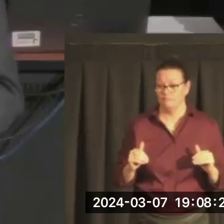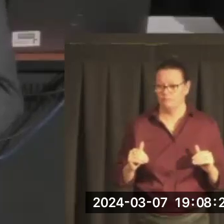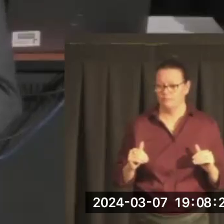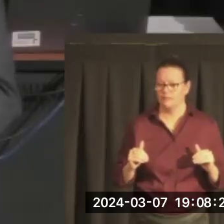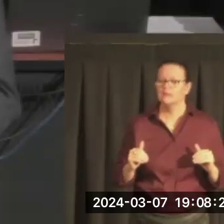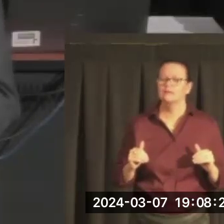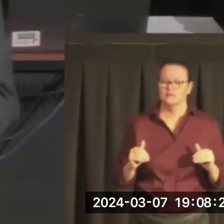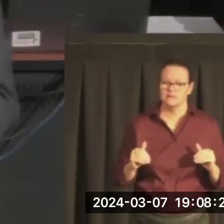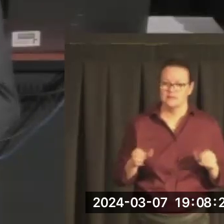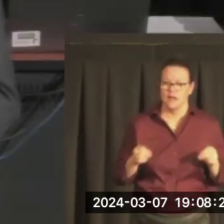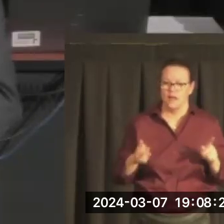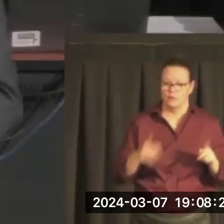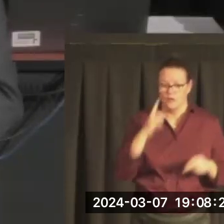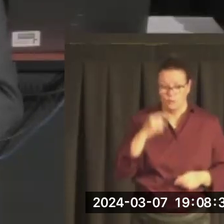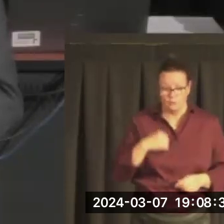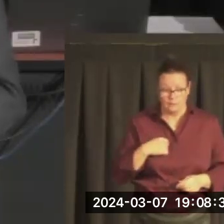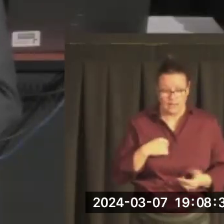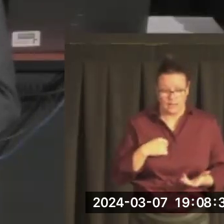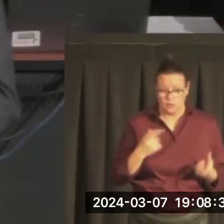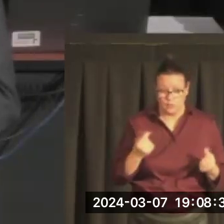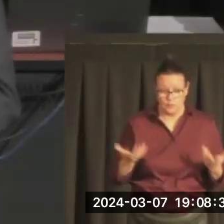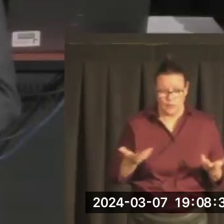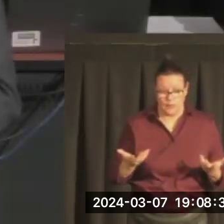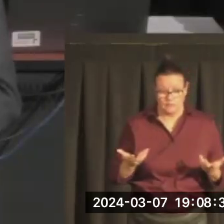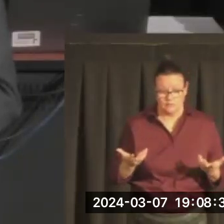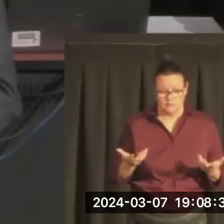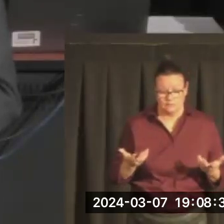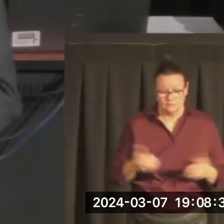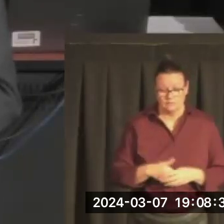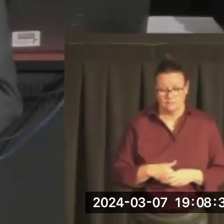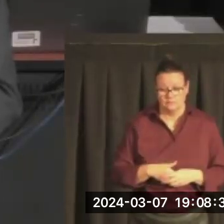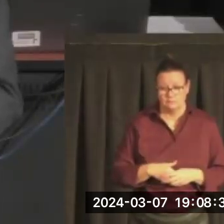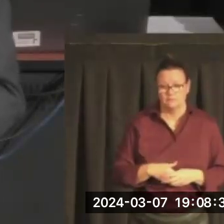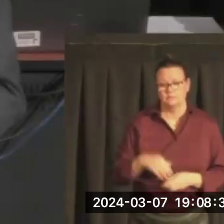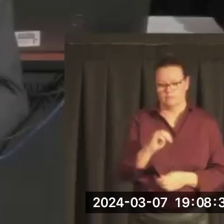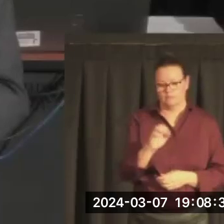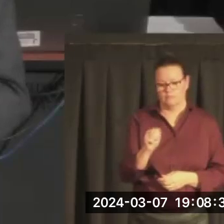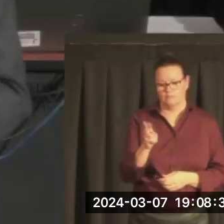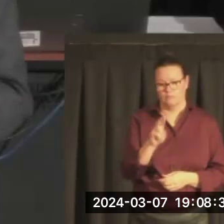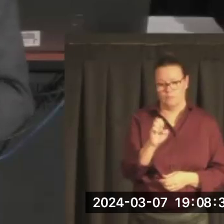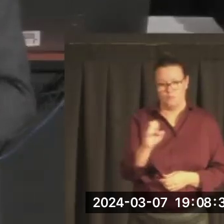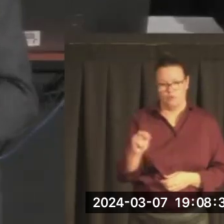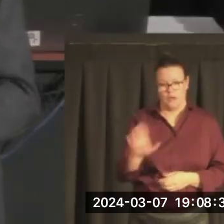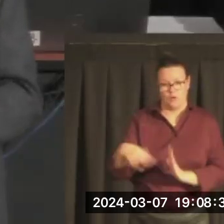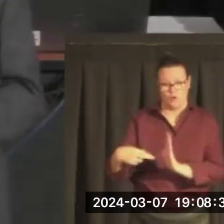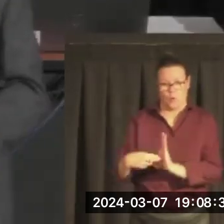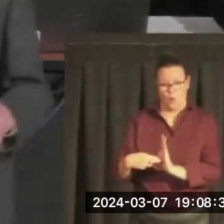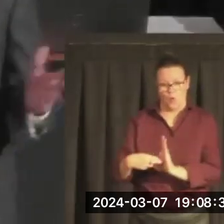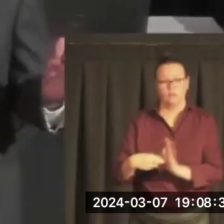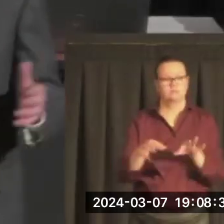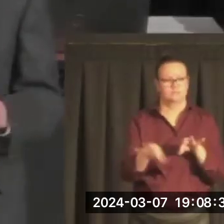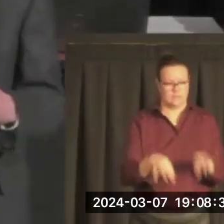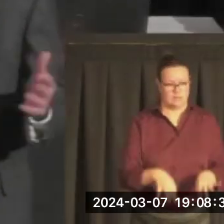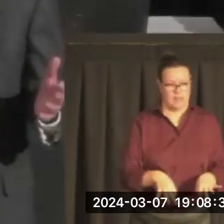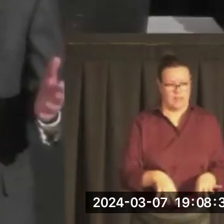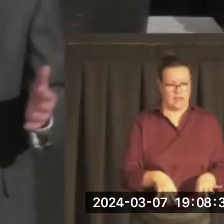me to finally set some records straight about the role that Maureen played. Usually